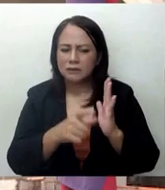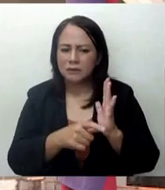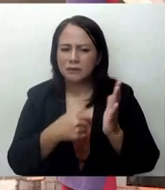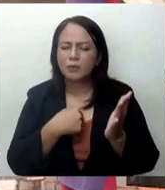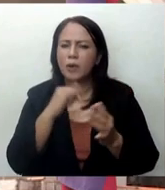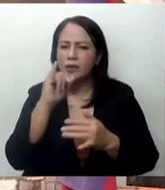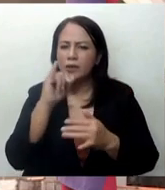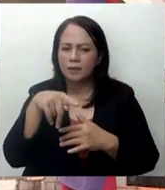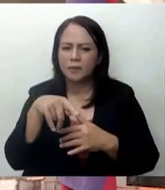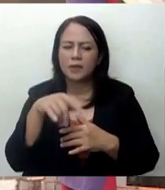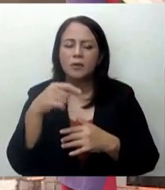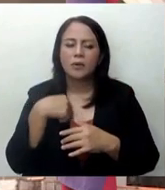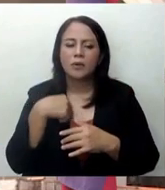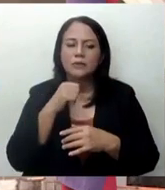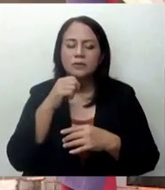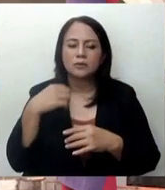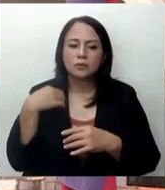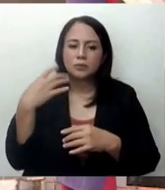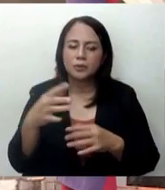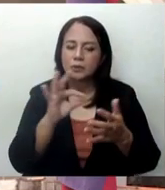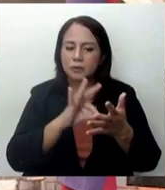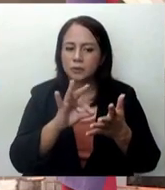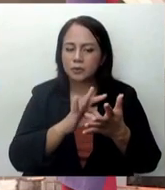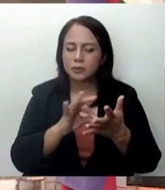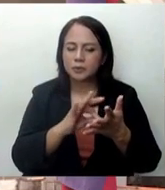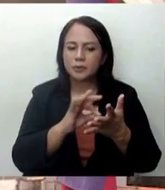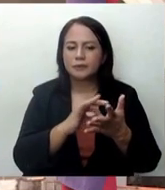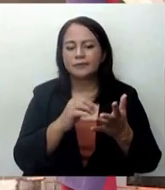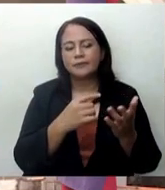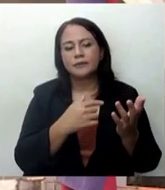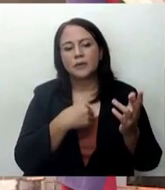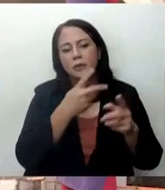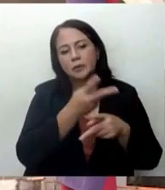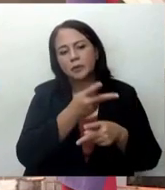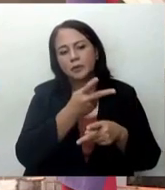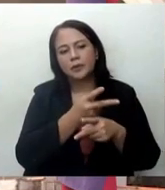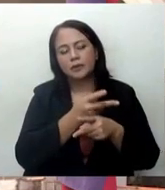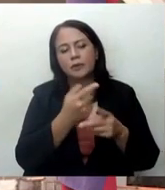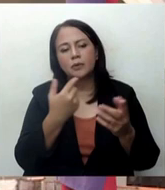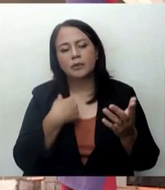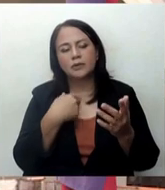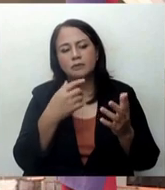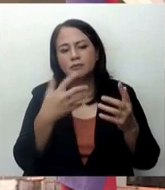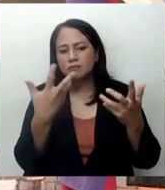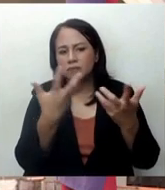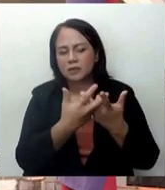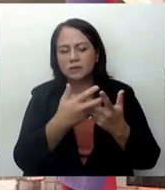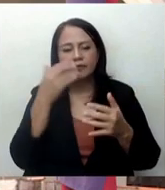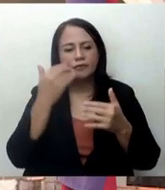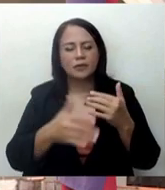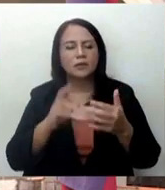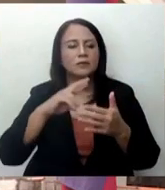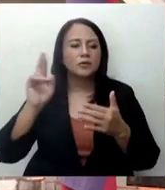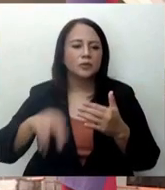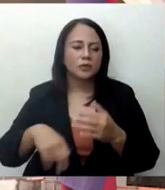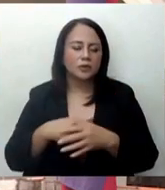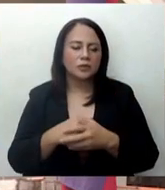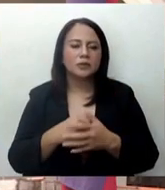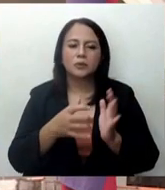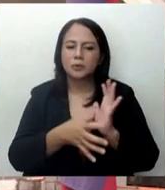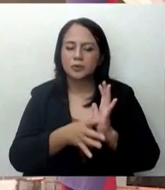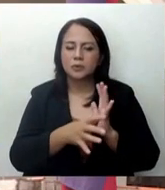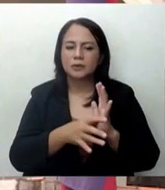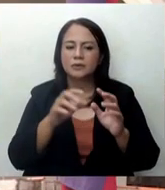since the unofficial parallel count made by election watchdog PPCRB matched with the final election result. The Comunic NBank,